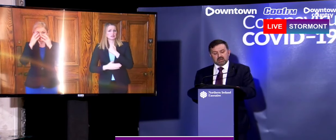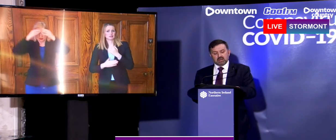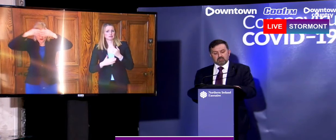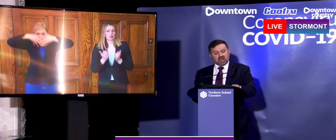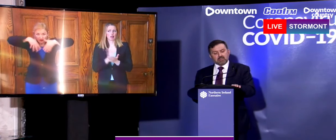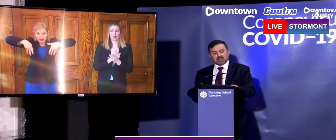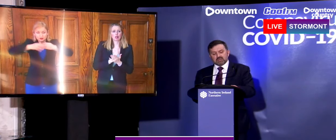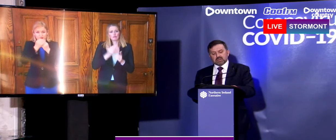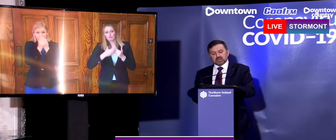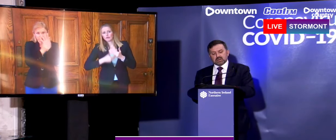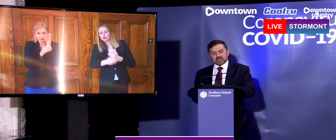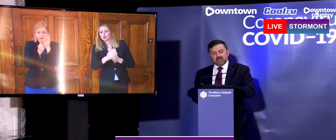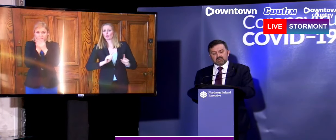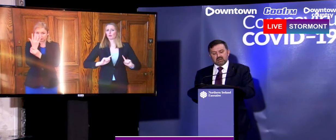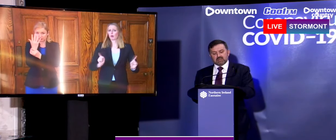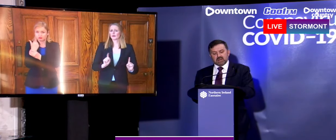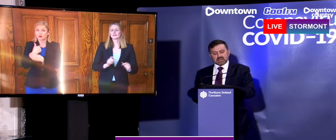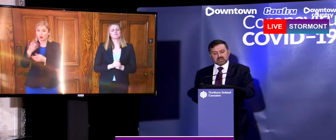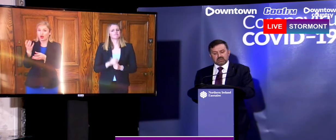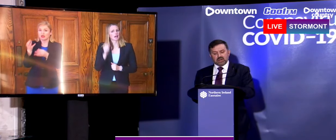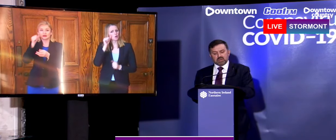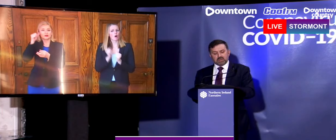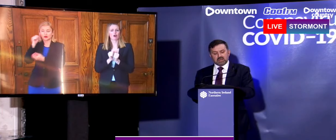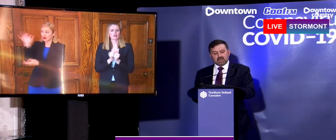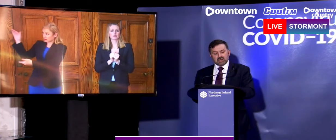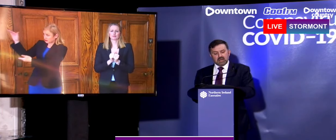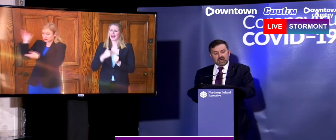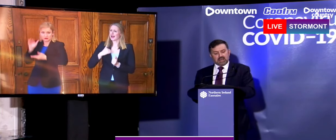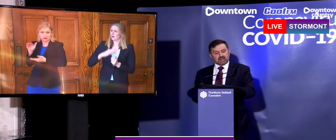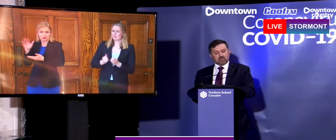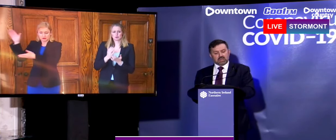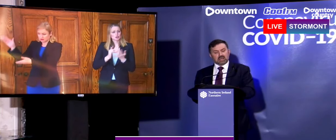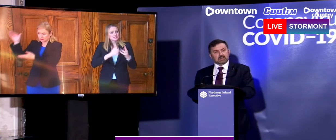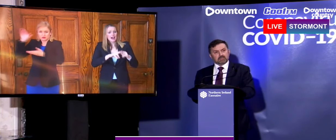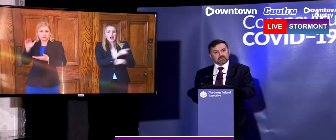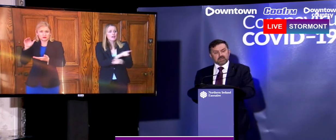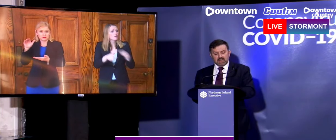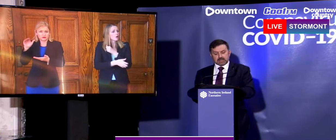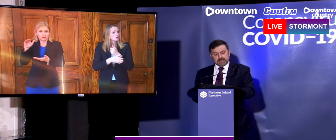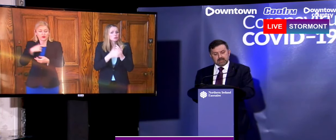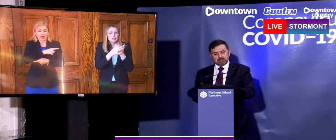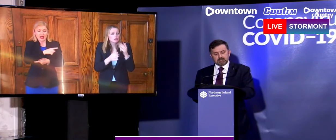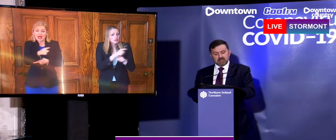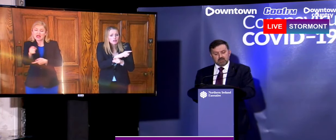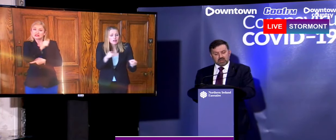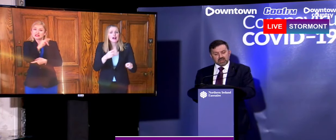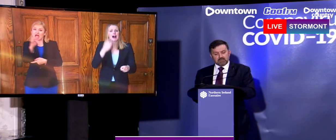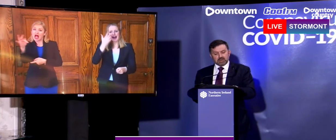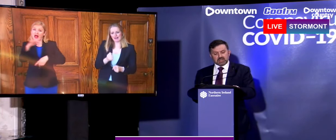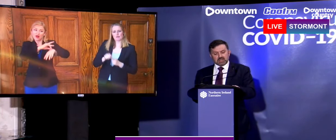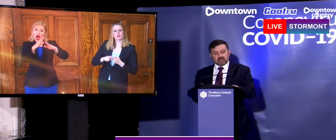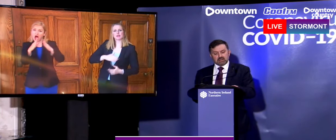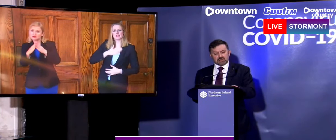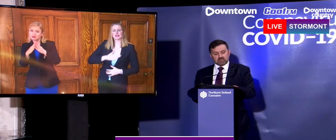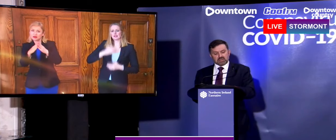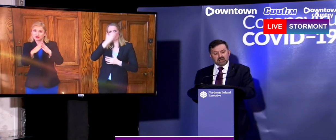but am I confident that our staff have access to the right PPE and get it when they need it? Yes I am because I